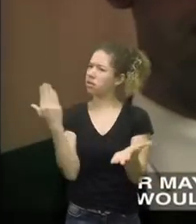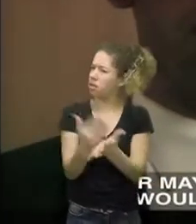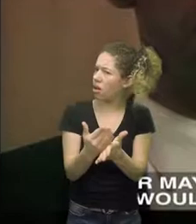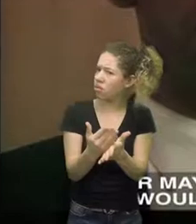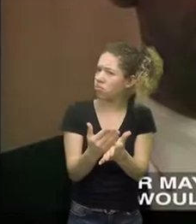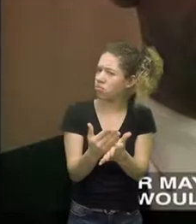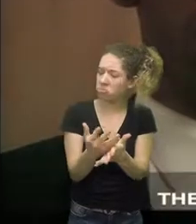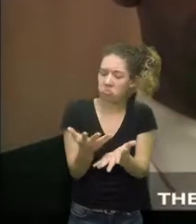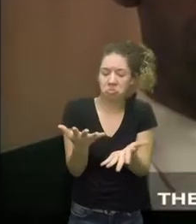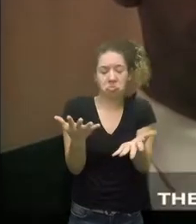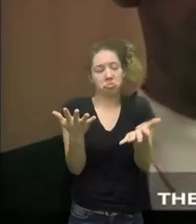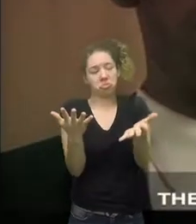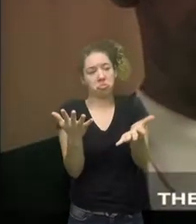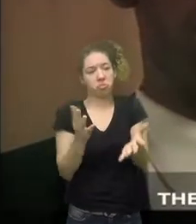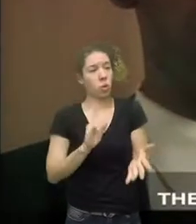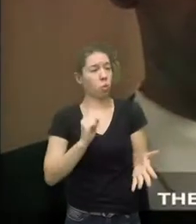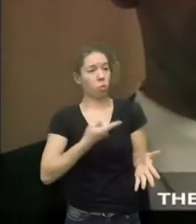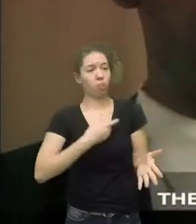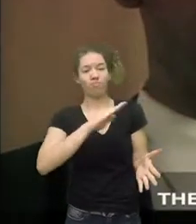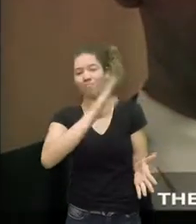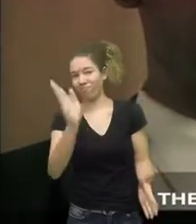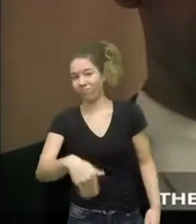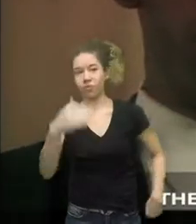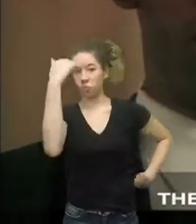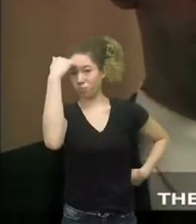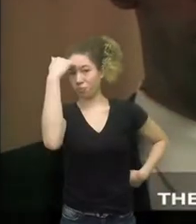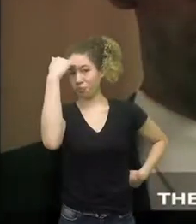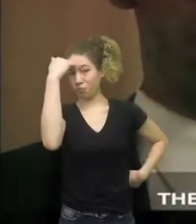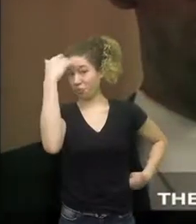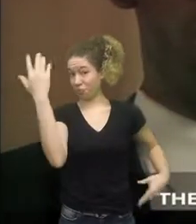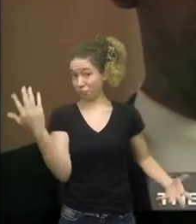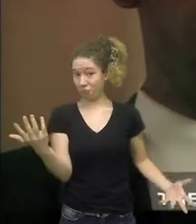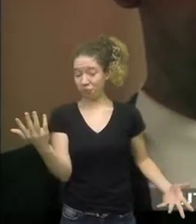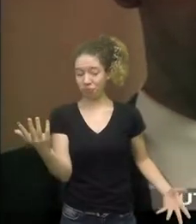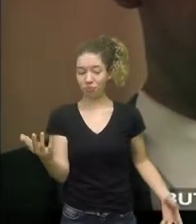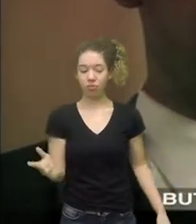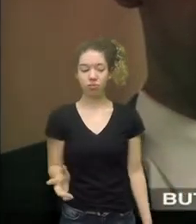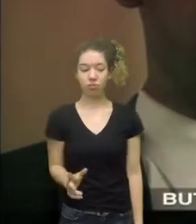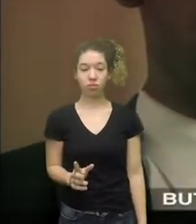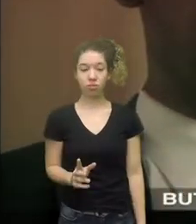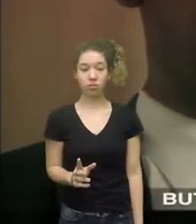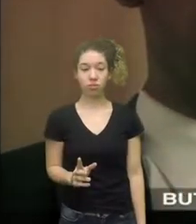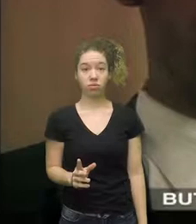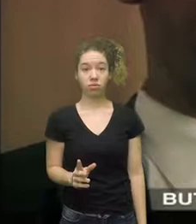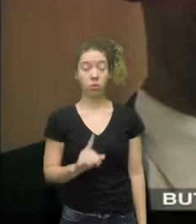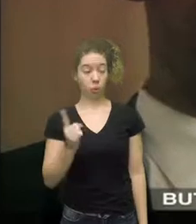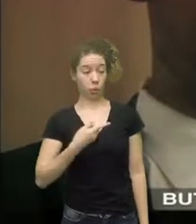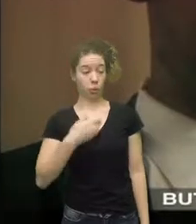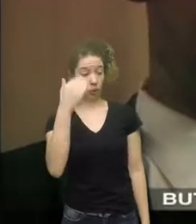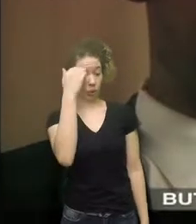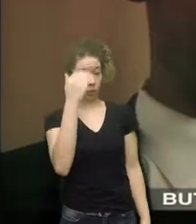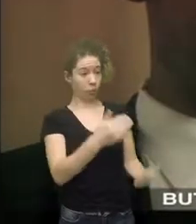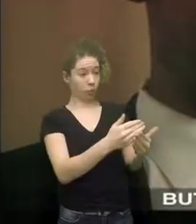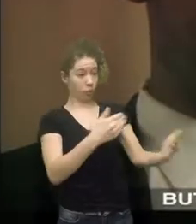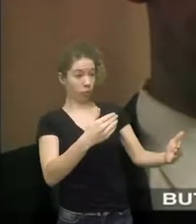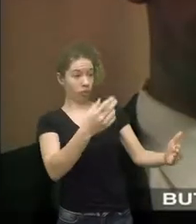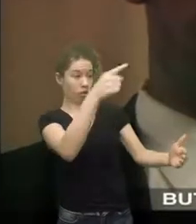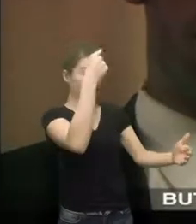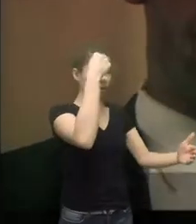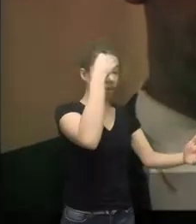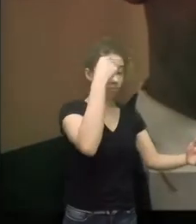thrown slavery out. We'll never know. The fact is, we'll never know. But what we do know